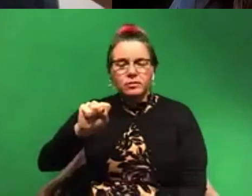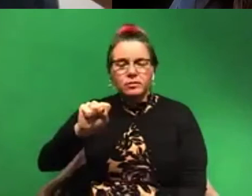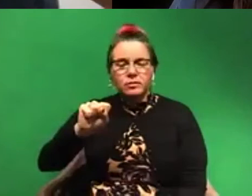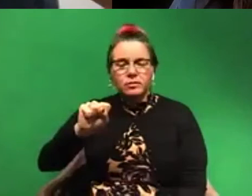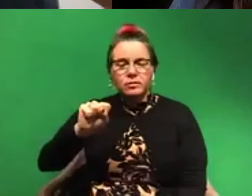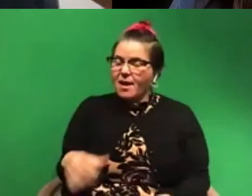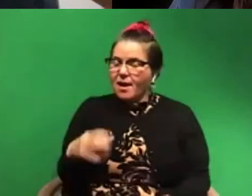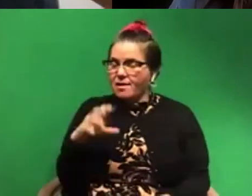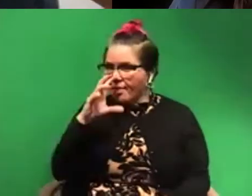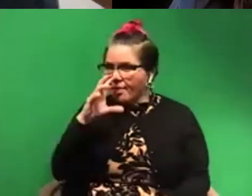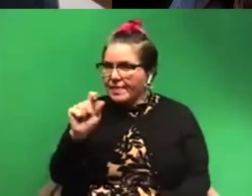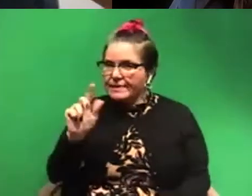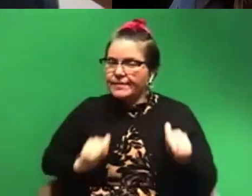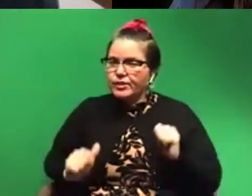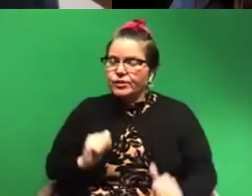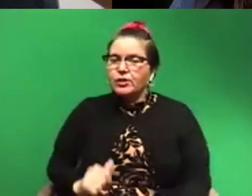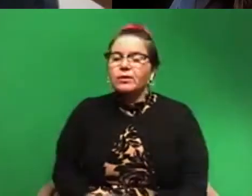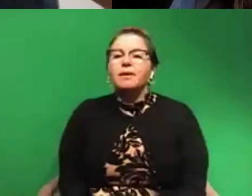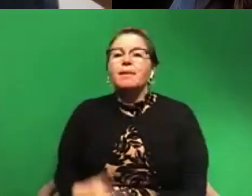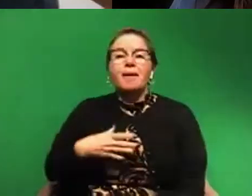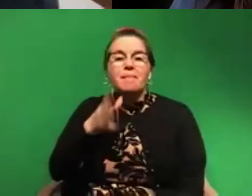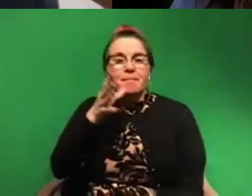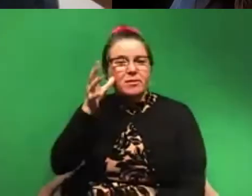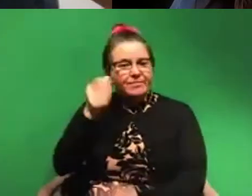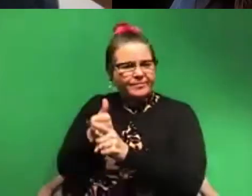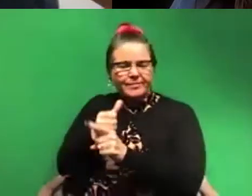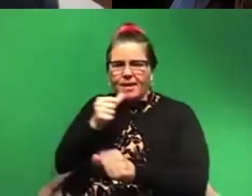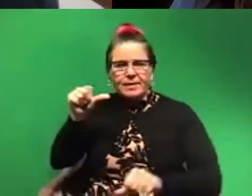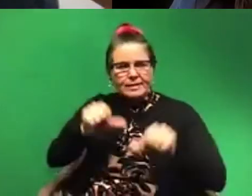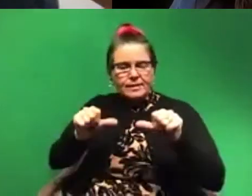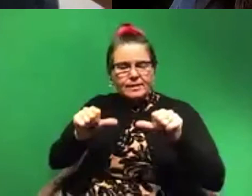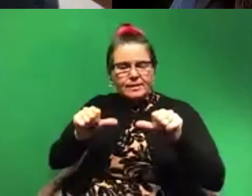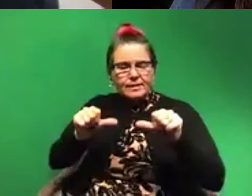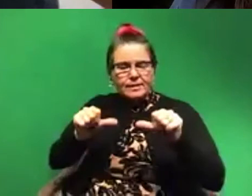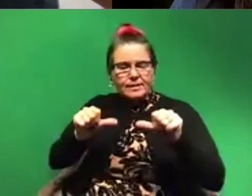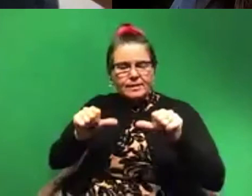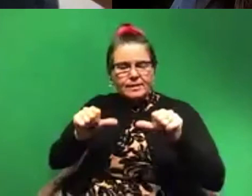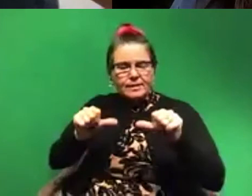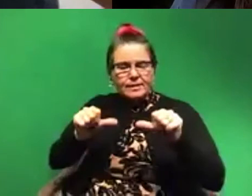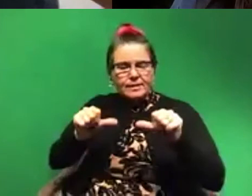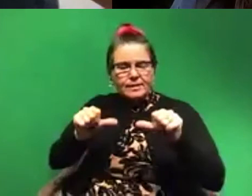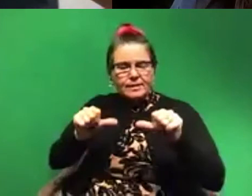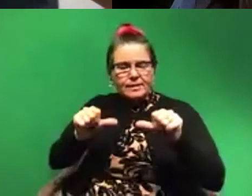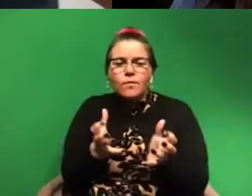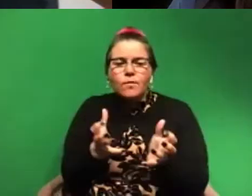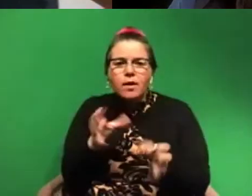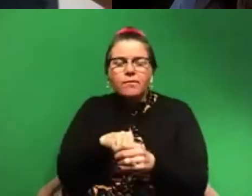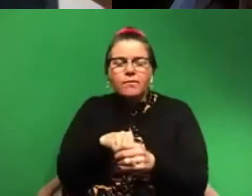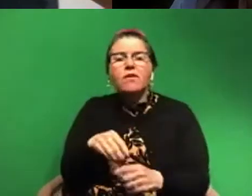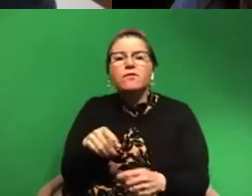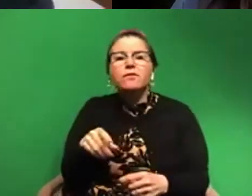were not, were not scientists, but they recognized my desire to do this and were great about what's the best shopping me out to